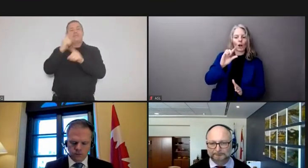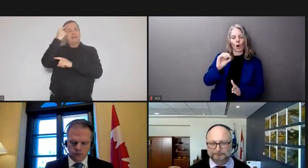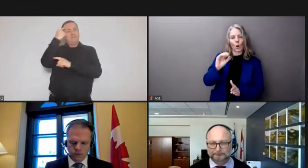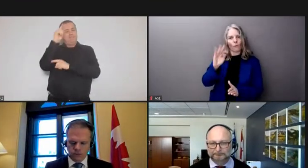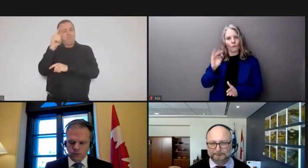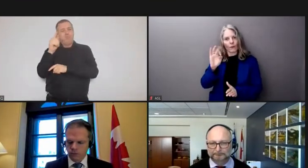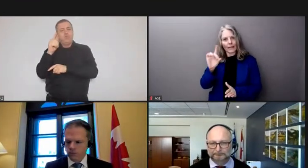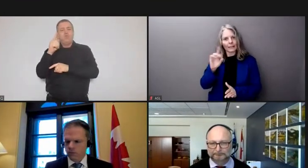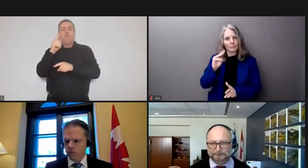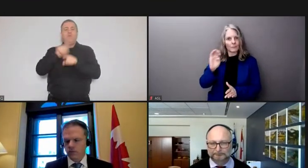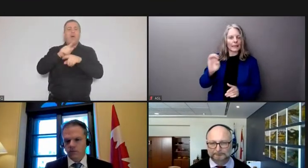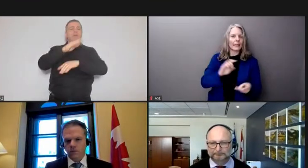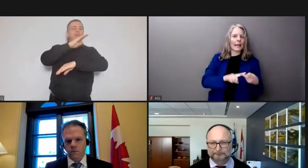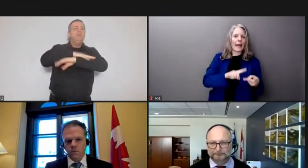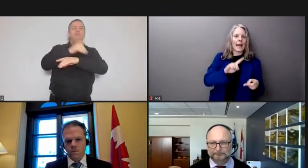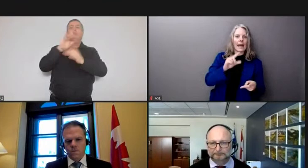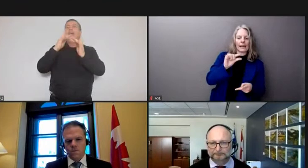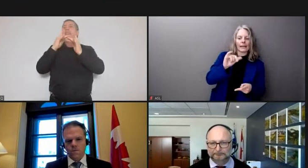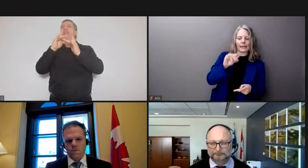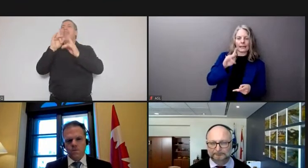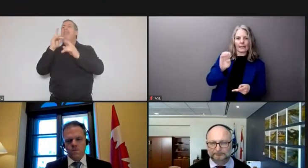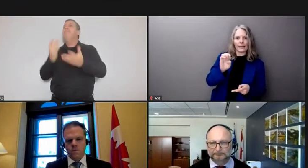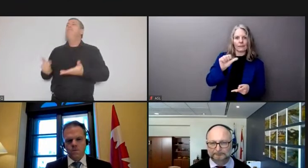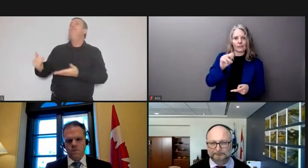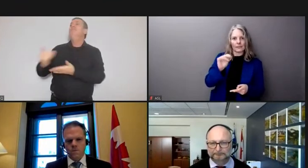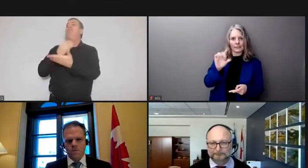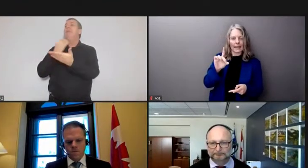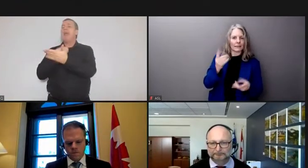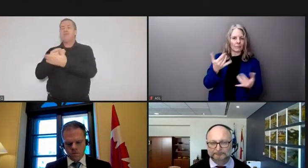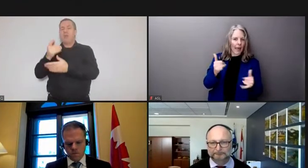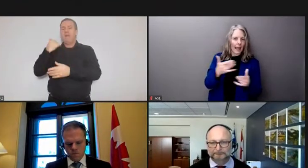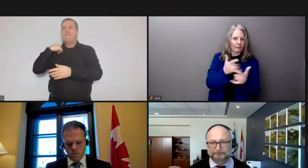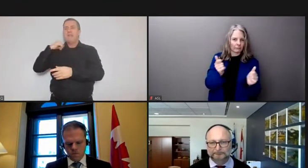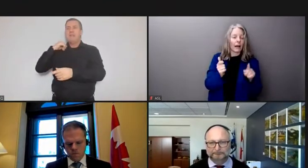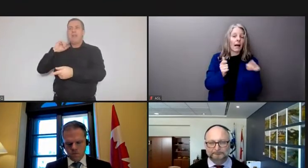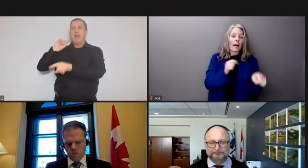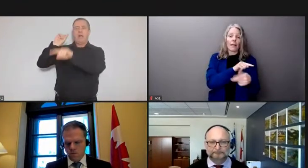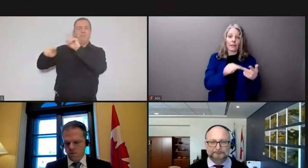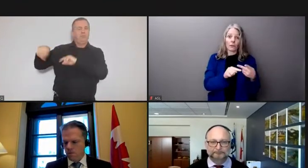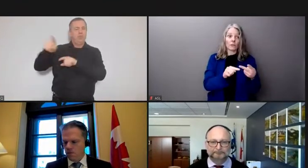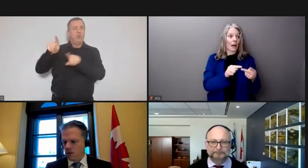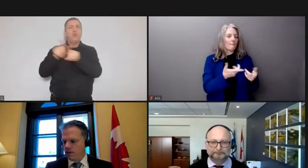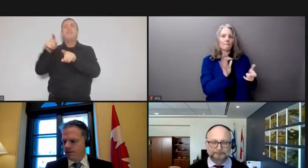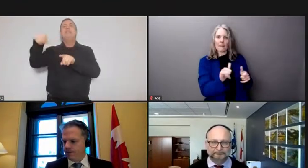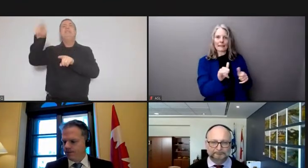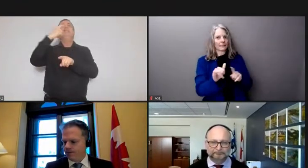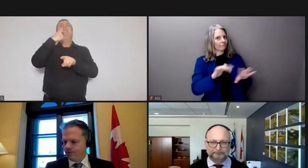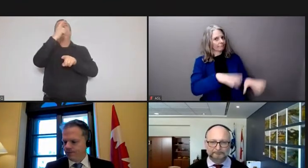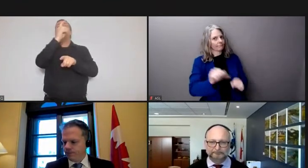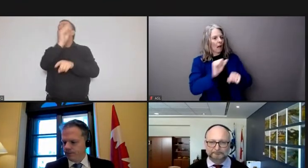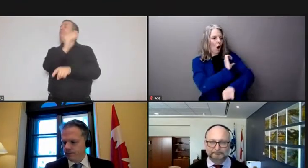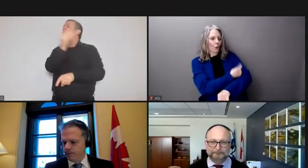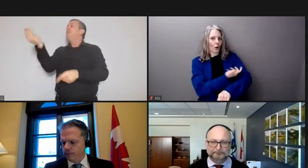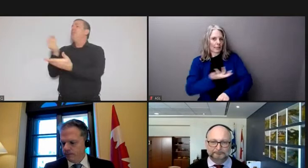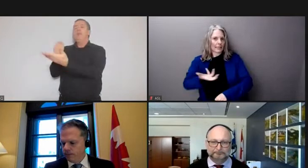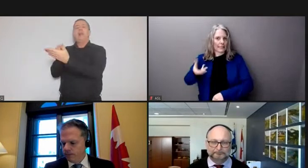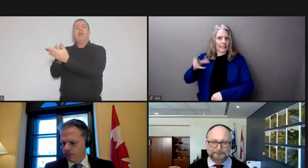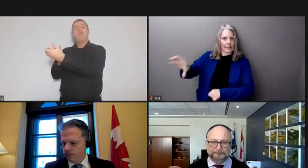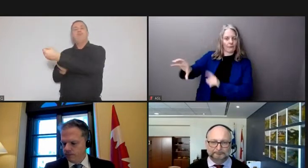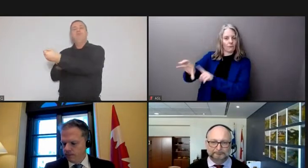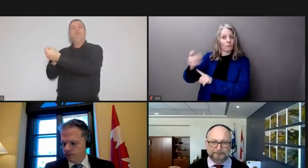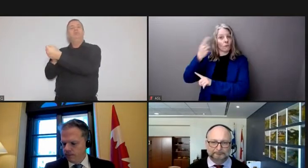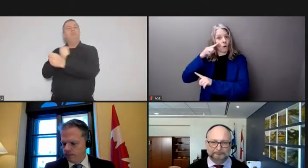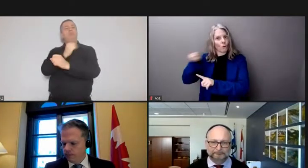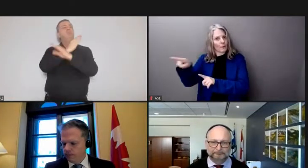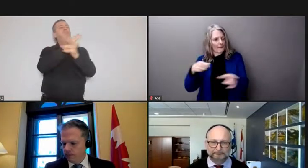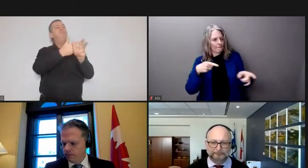and payment platform and their payment providers so that's that is something that we need